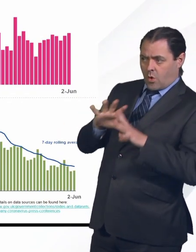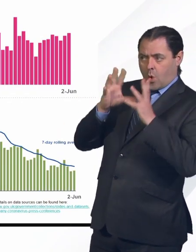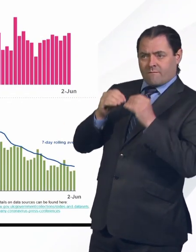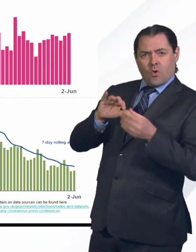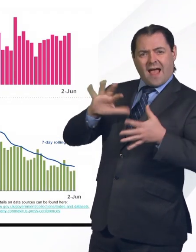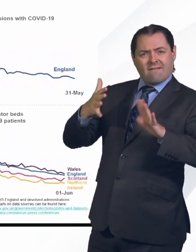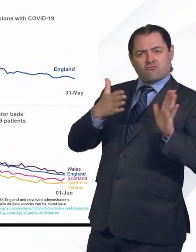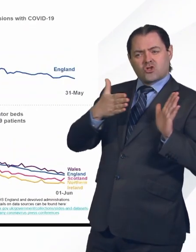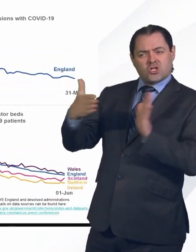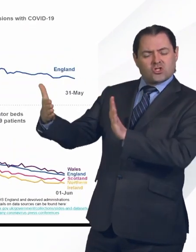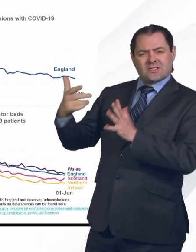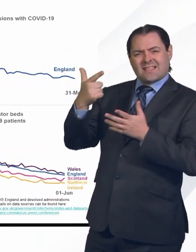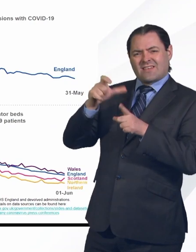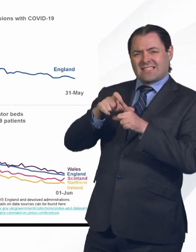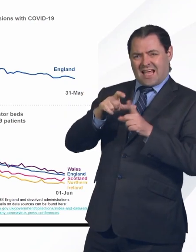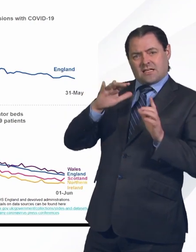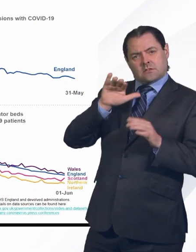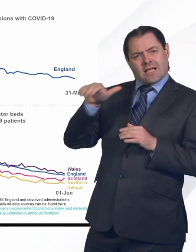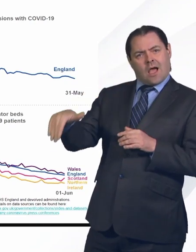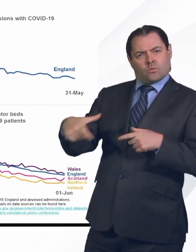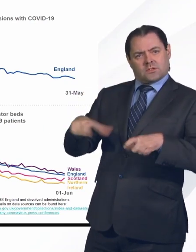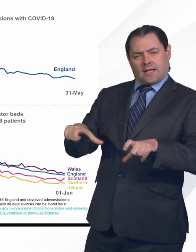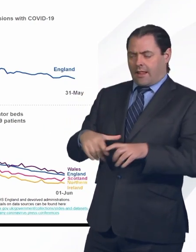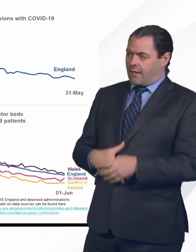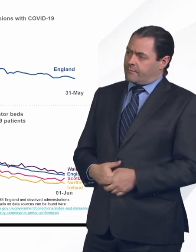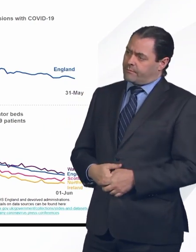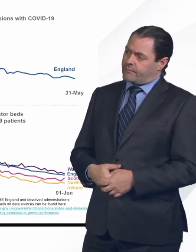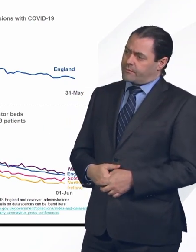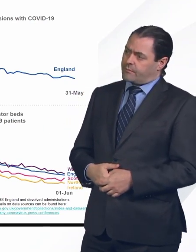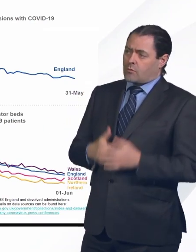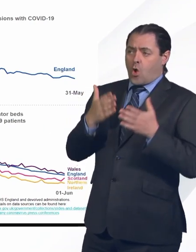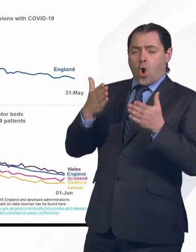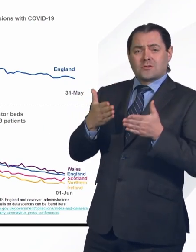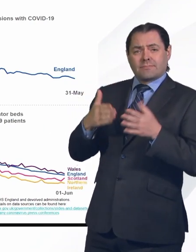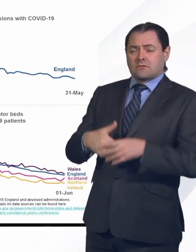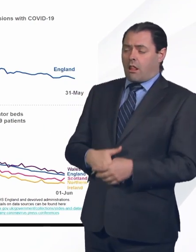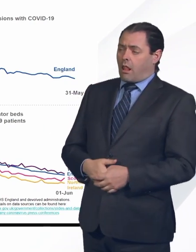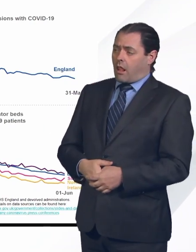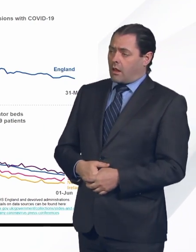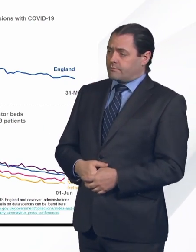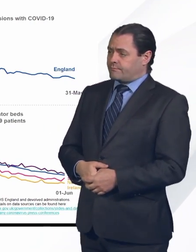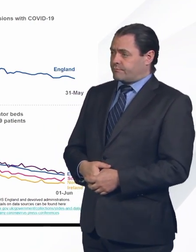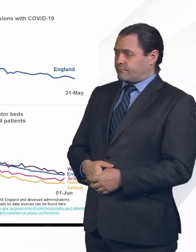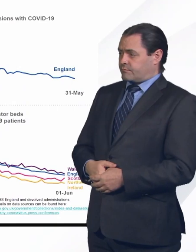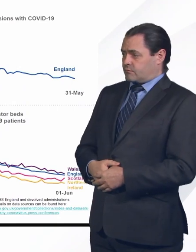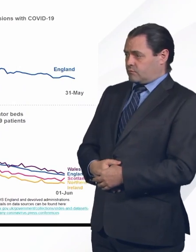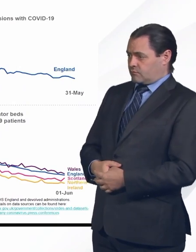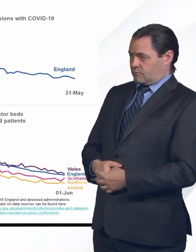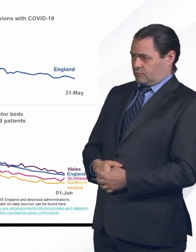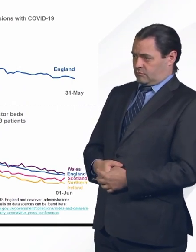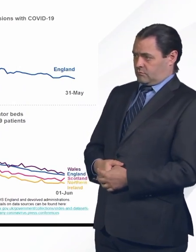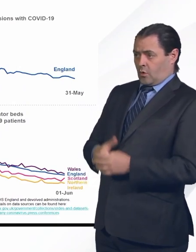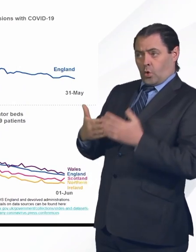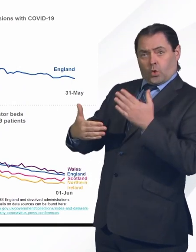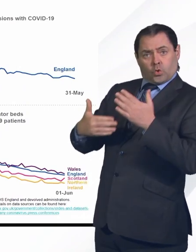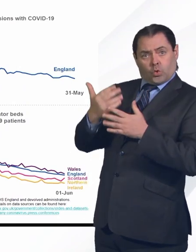to fall. Second slide, please. The data from hospitals show that those new